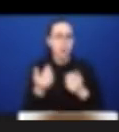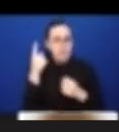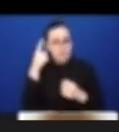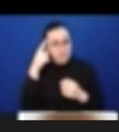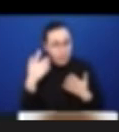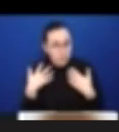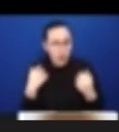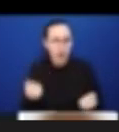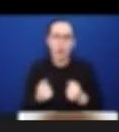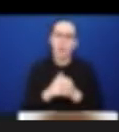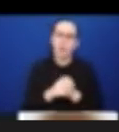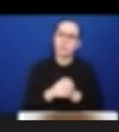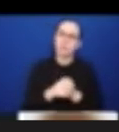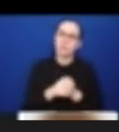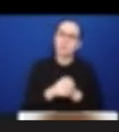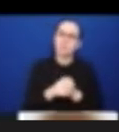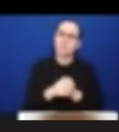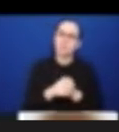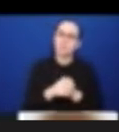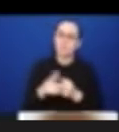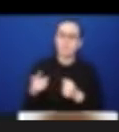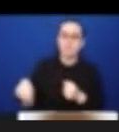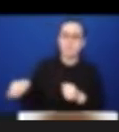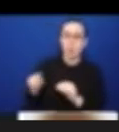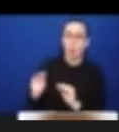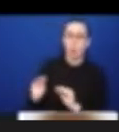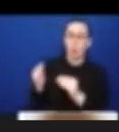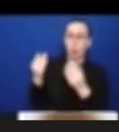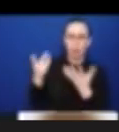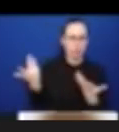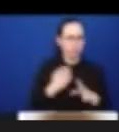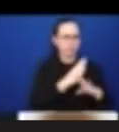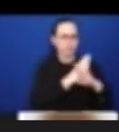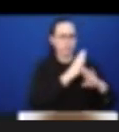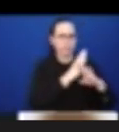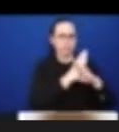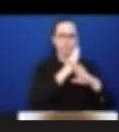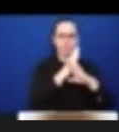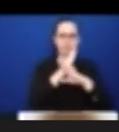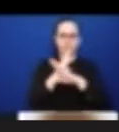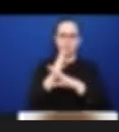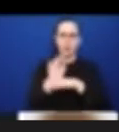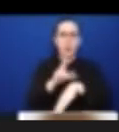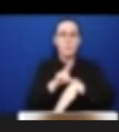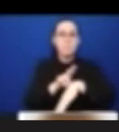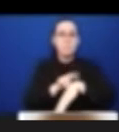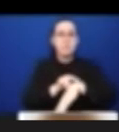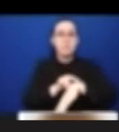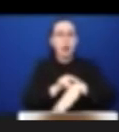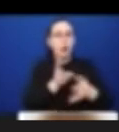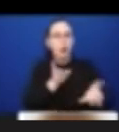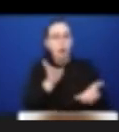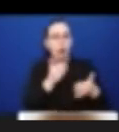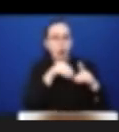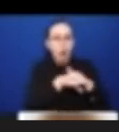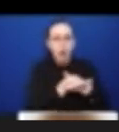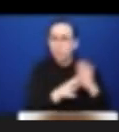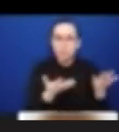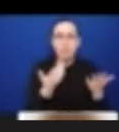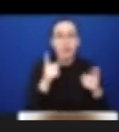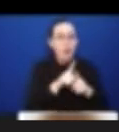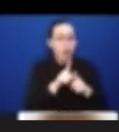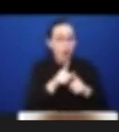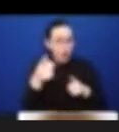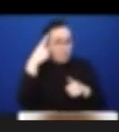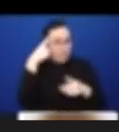in accessing medical services, particularly mental health counseling. For education, youth mentioned that they were concerned about